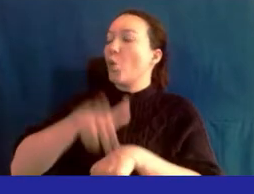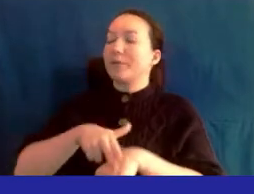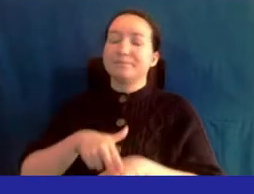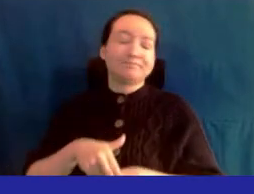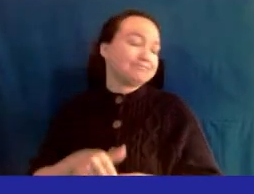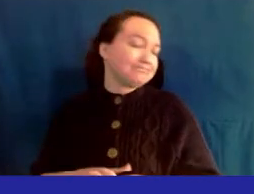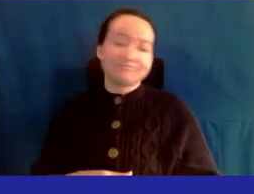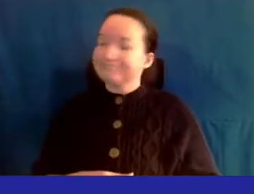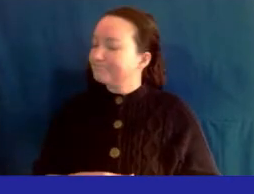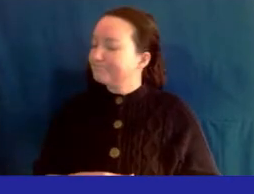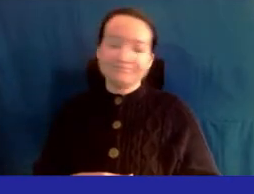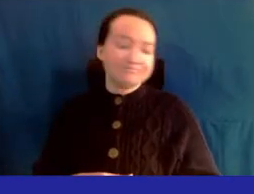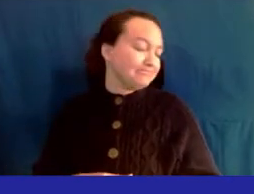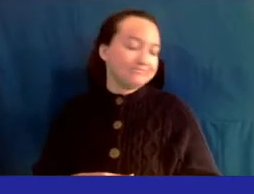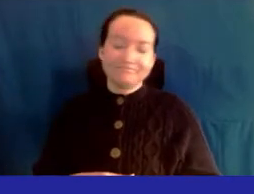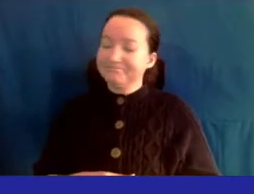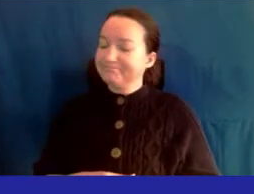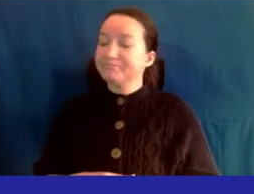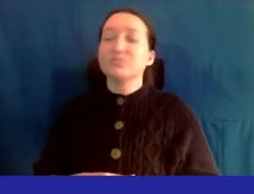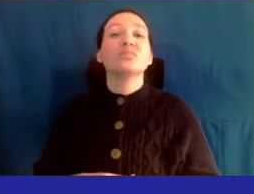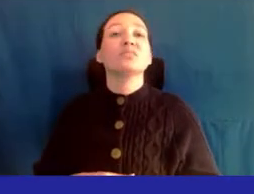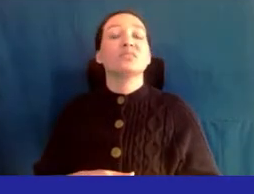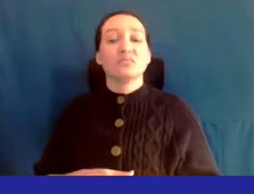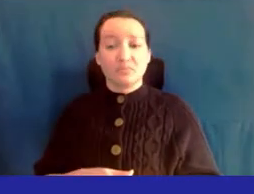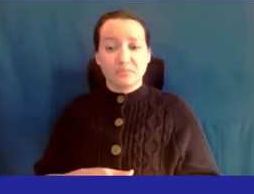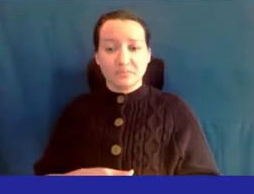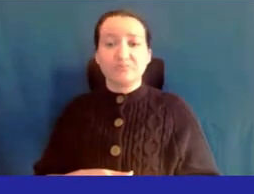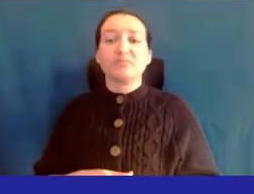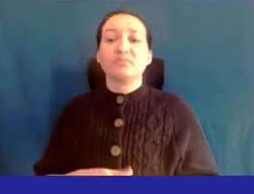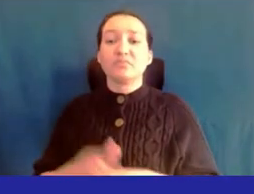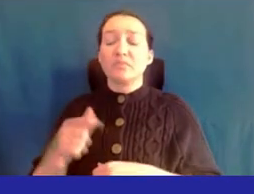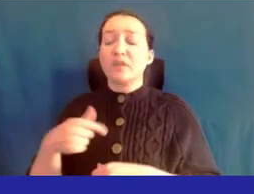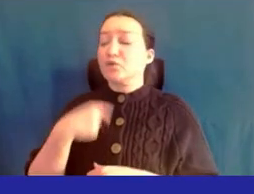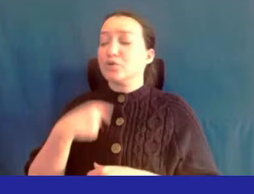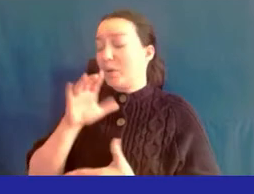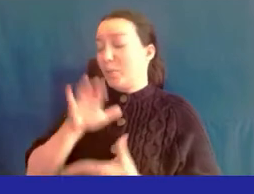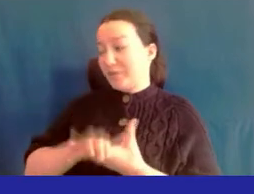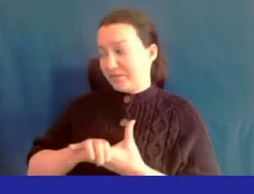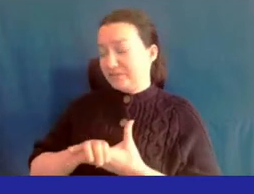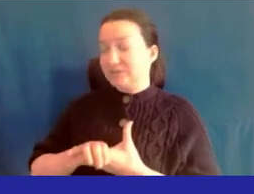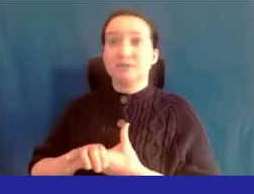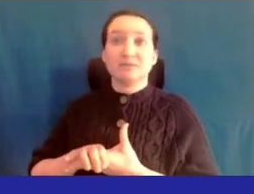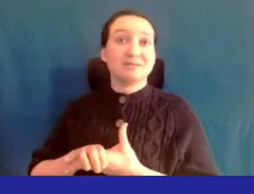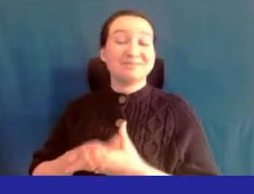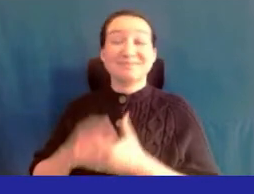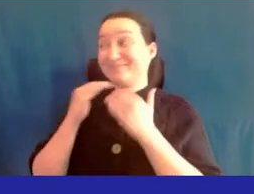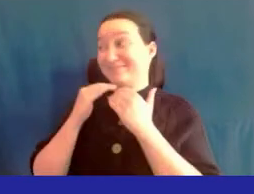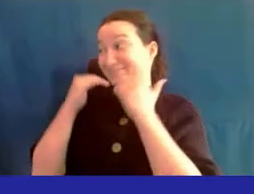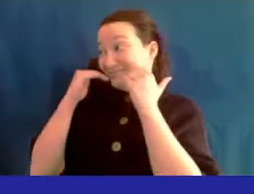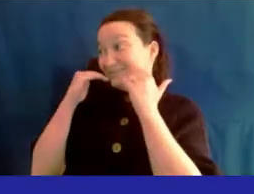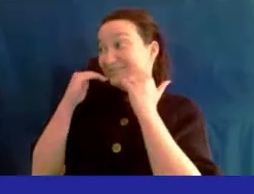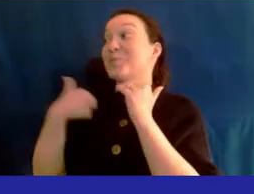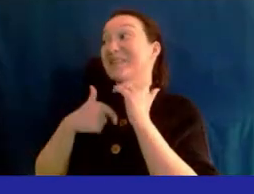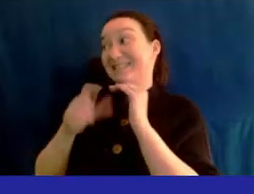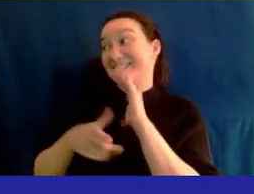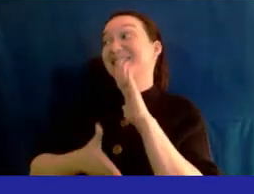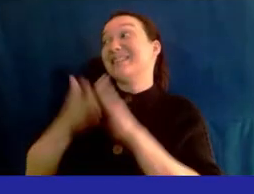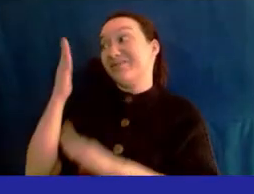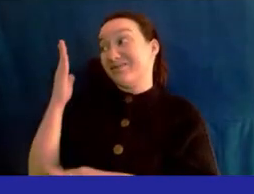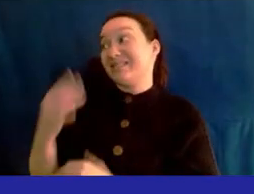case. Not moving fast forward, I told my wife with a wonderful smile, we're getting out of here.